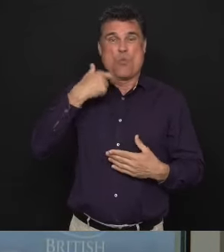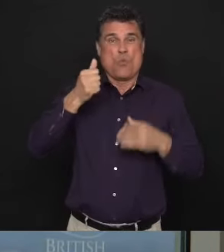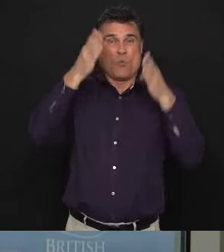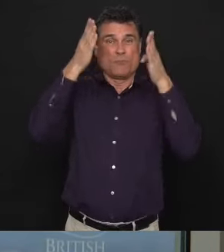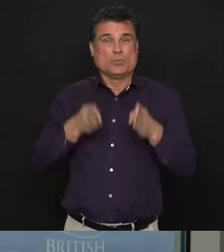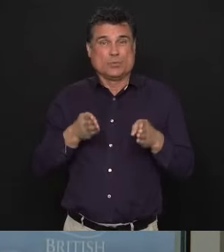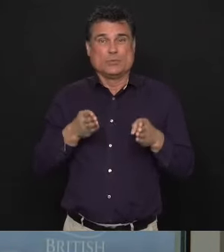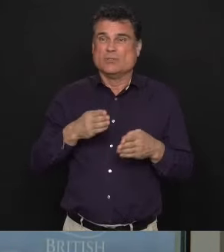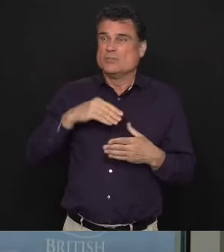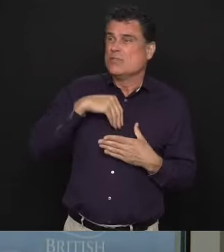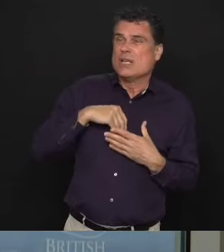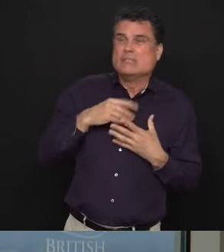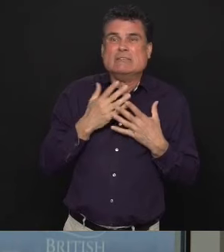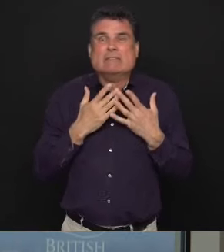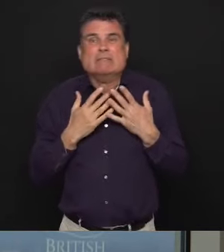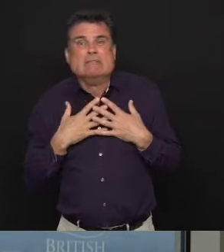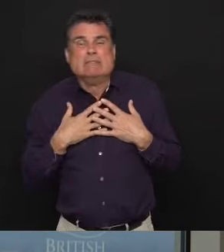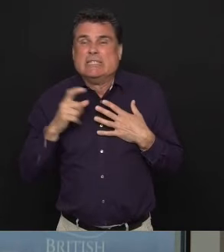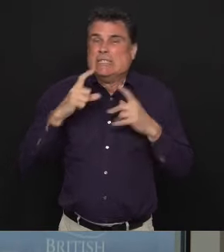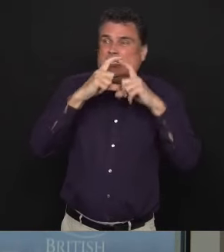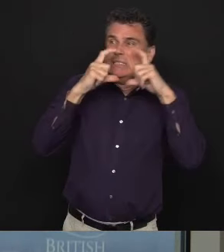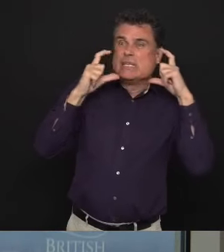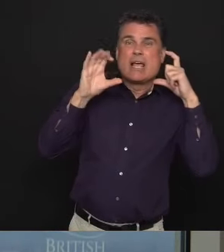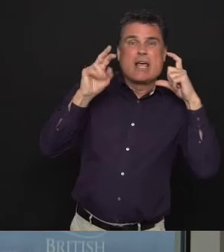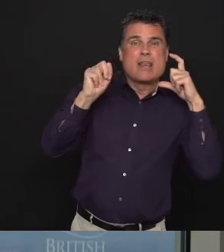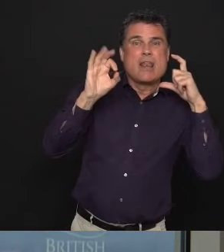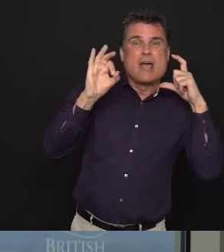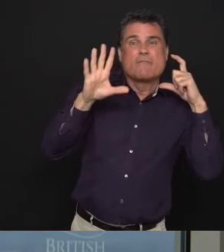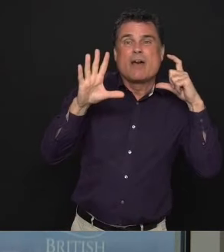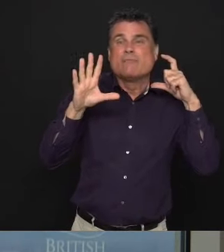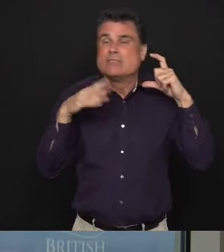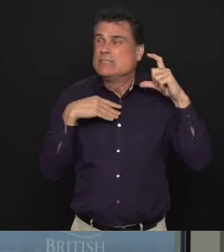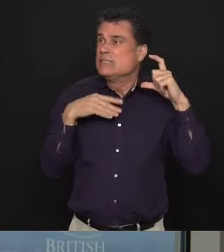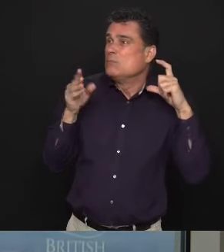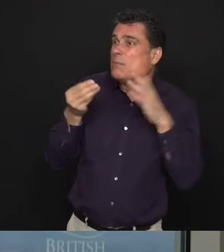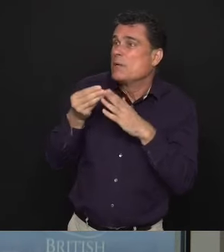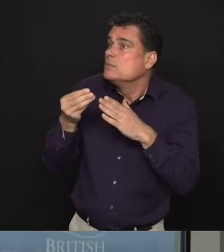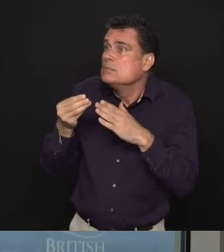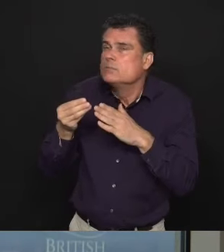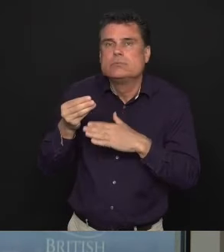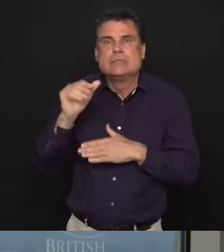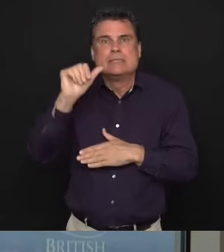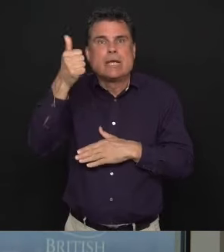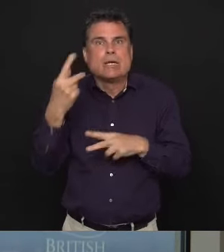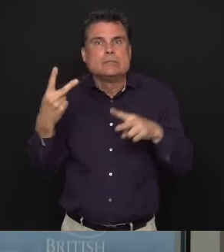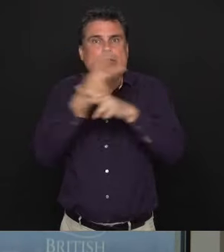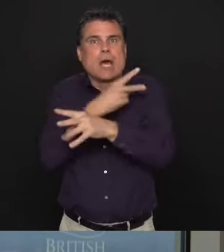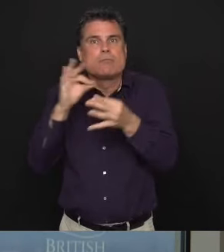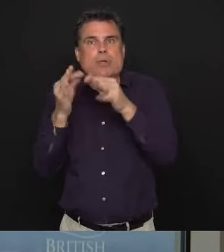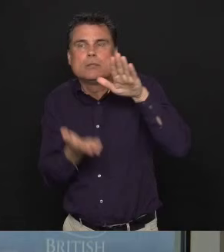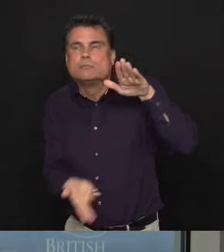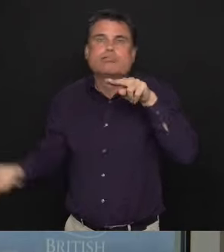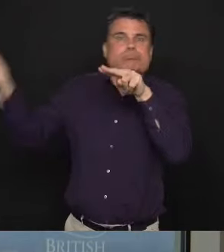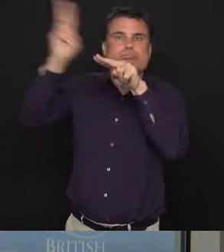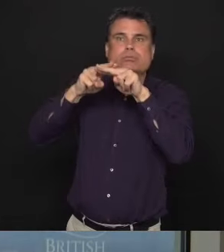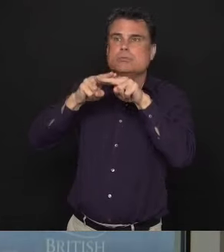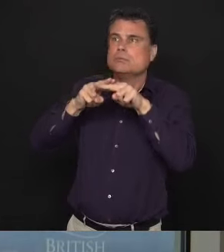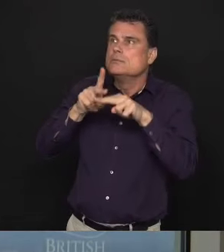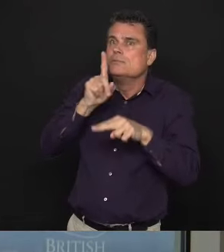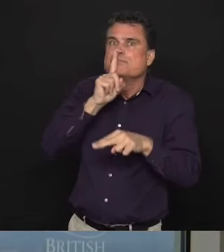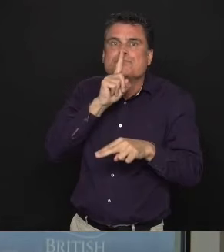masks. Business owners looking to purchase personal protective equipment for their workforces, having to pay